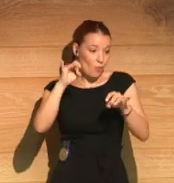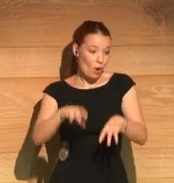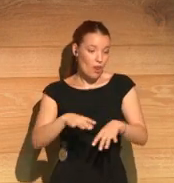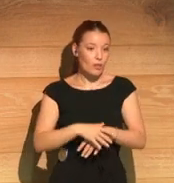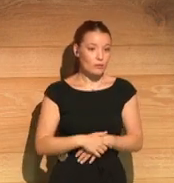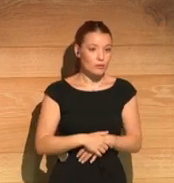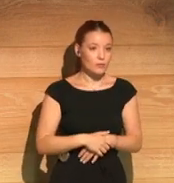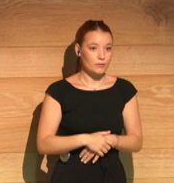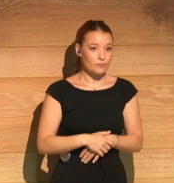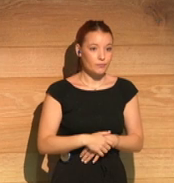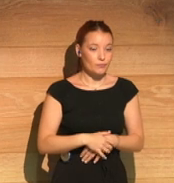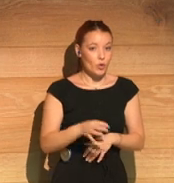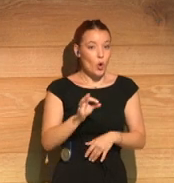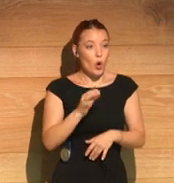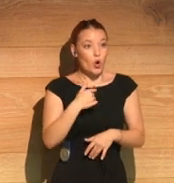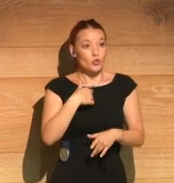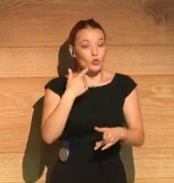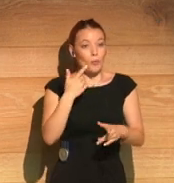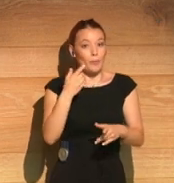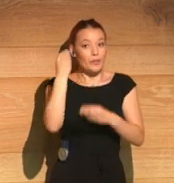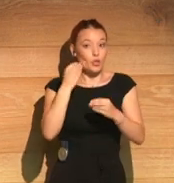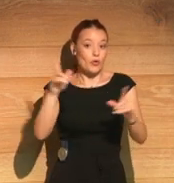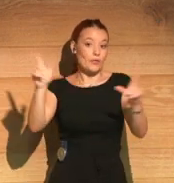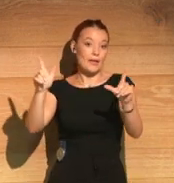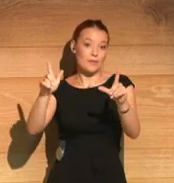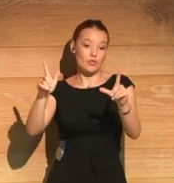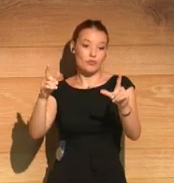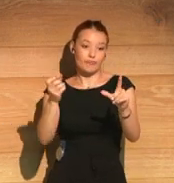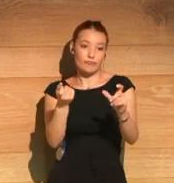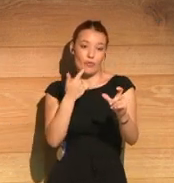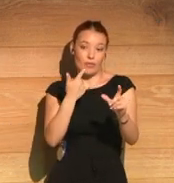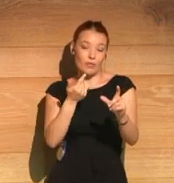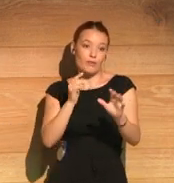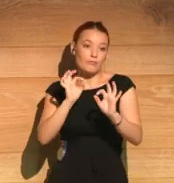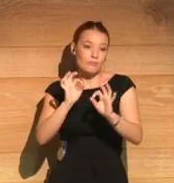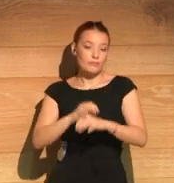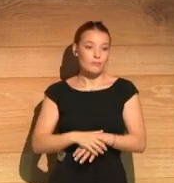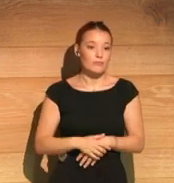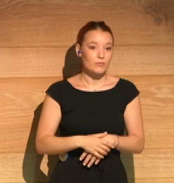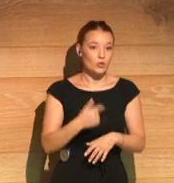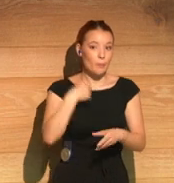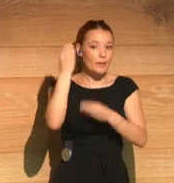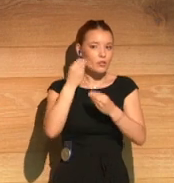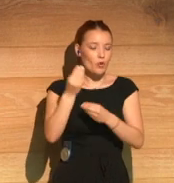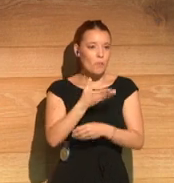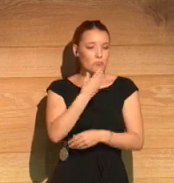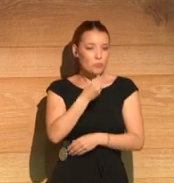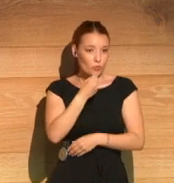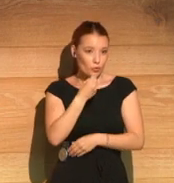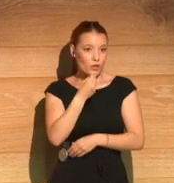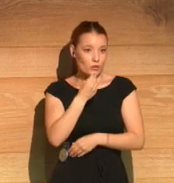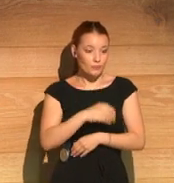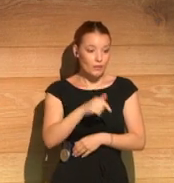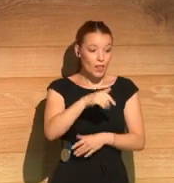shows. And, you know, I think that's a good thing. And again, one of the things in this book is to discover, you know, why,